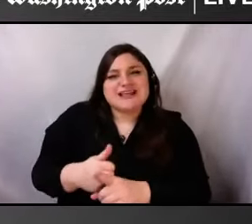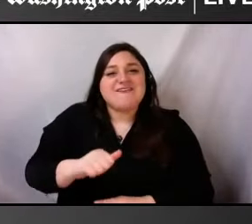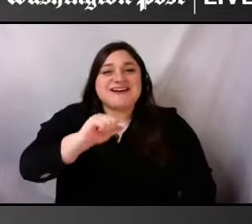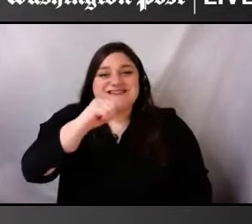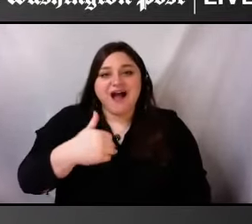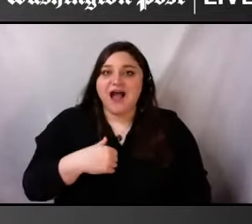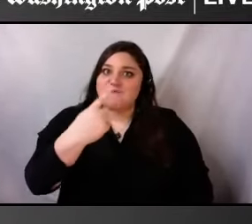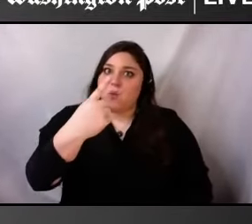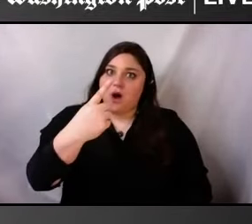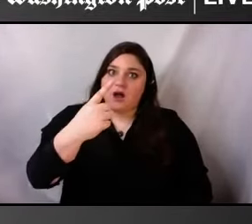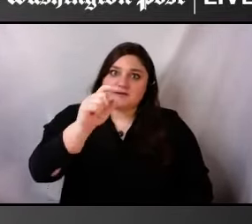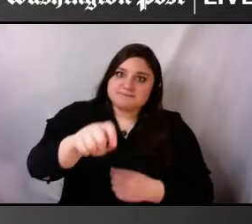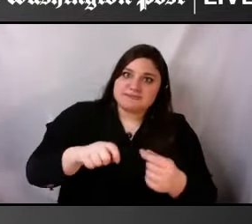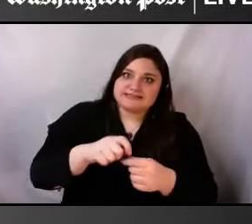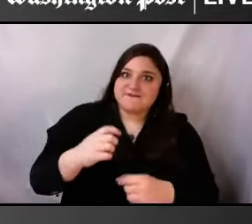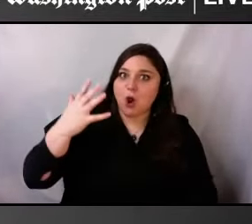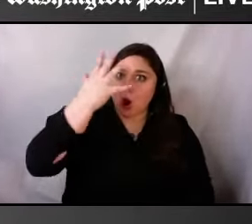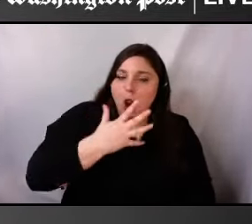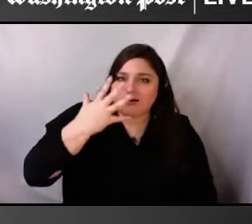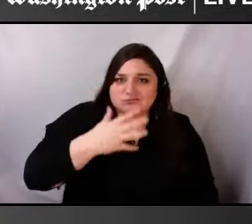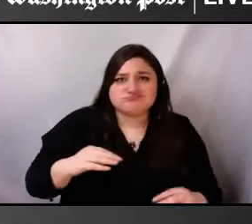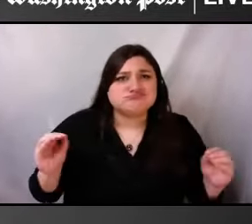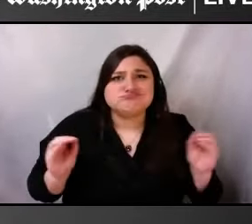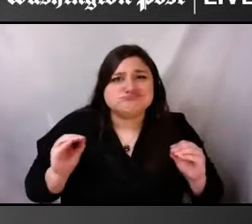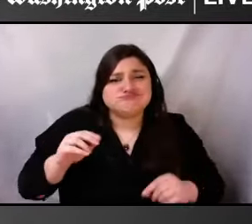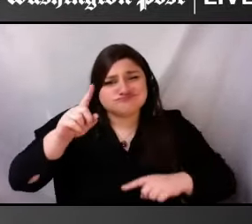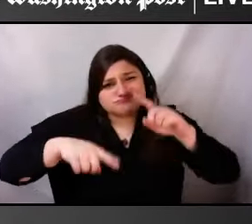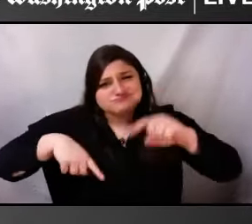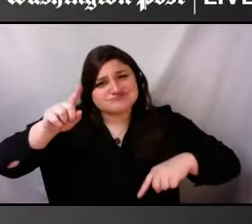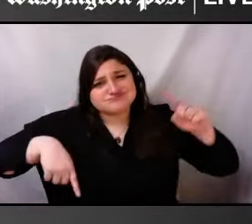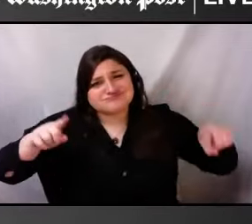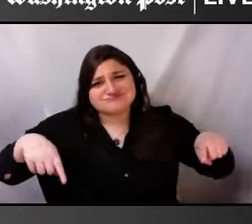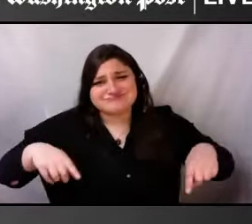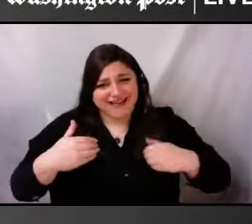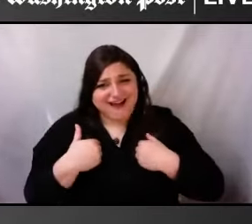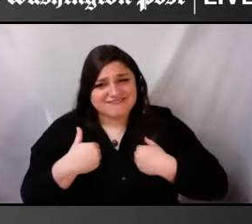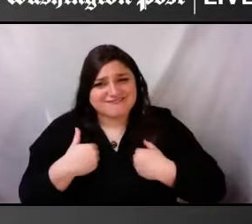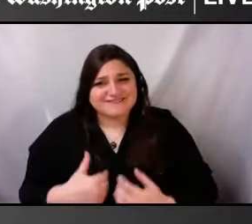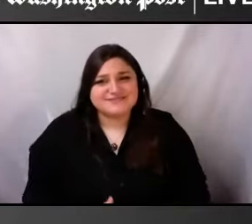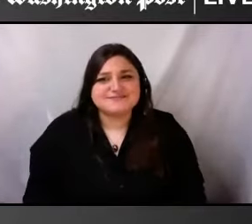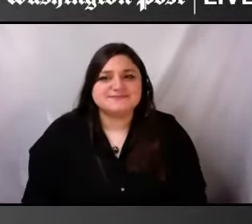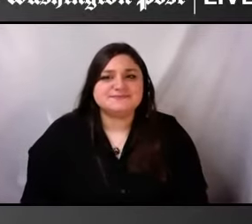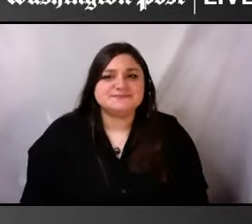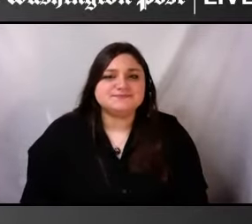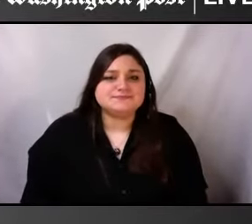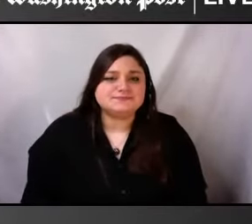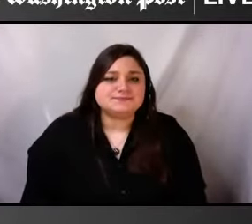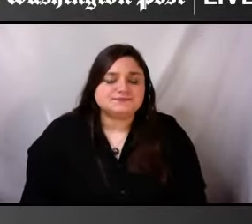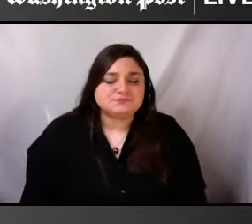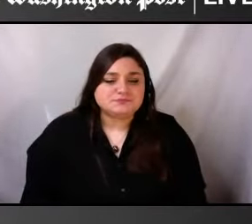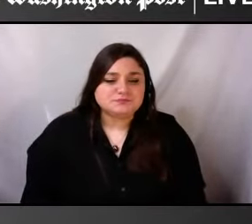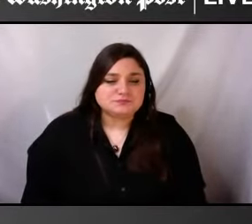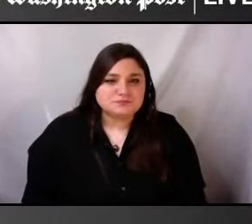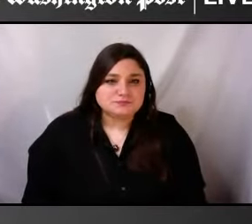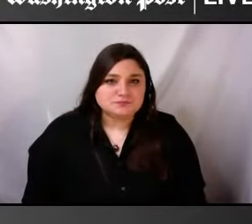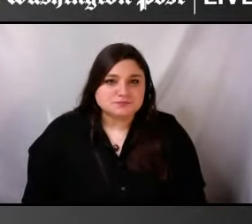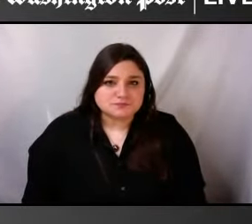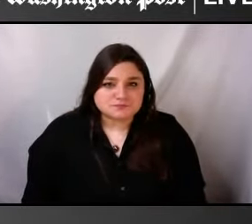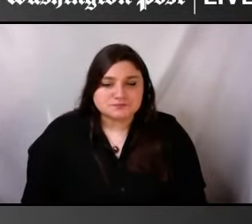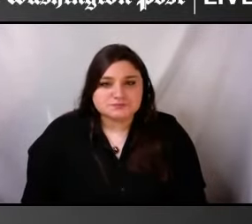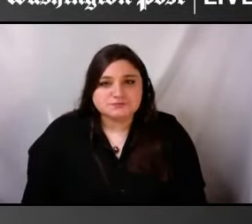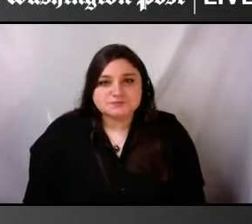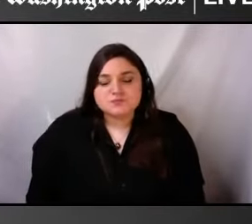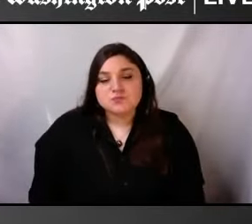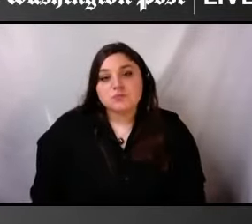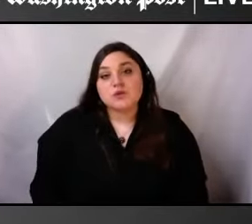And, and so, I actually present with, in, in, in comparison to many people on the autism spectrum or